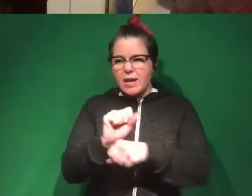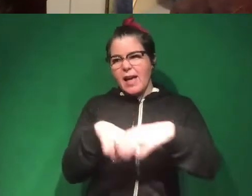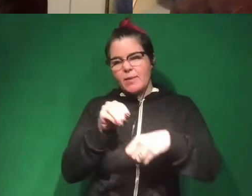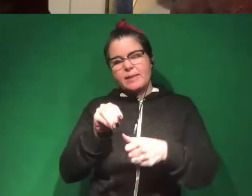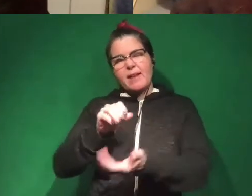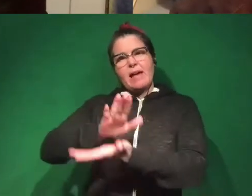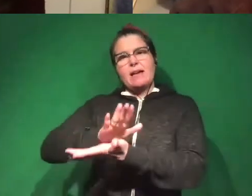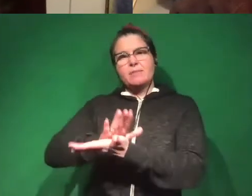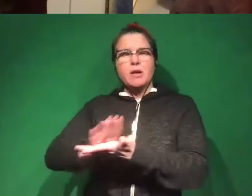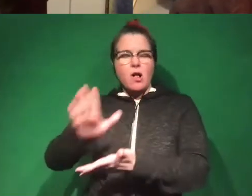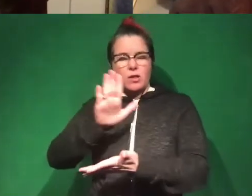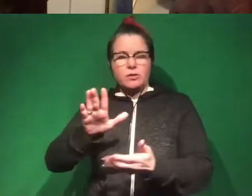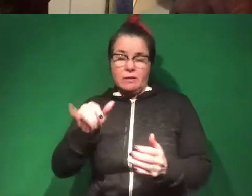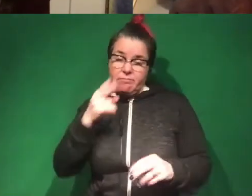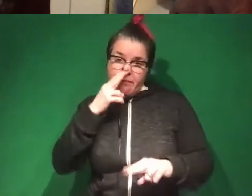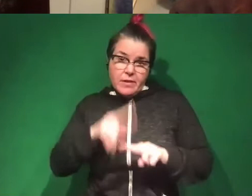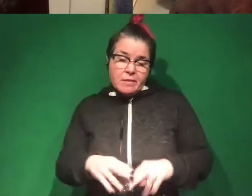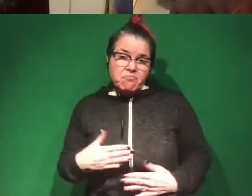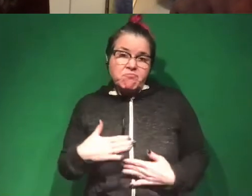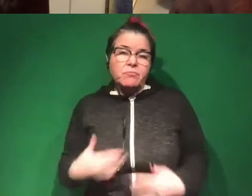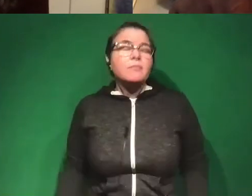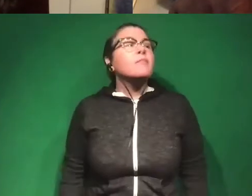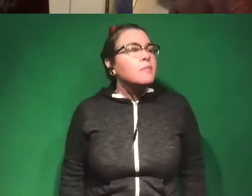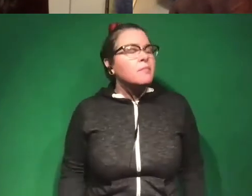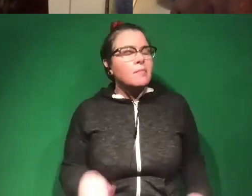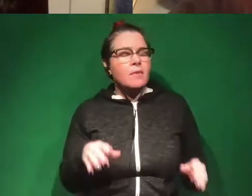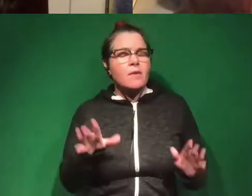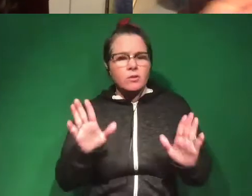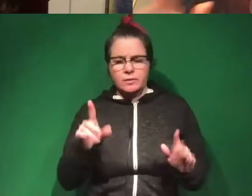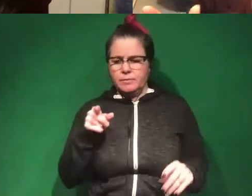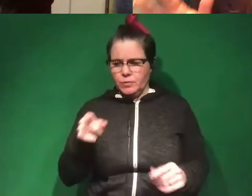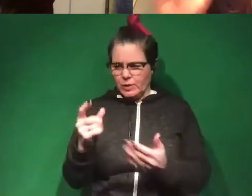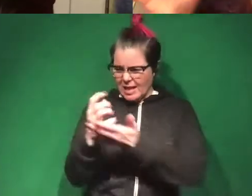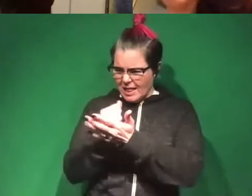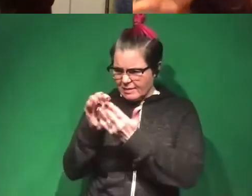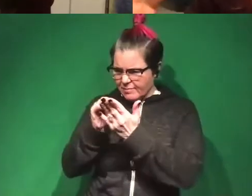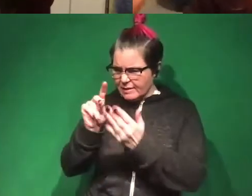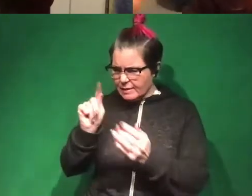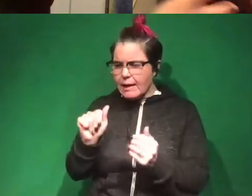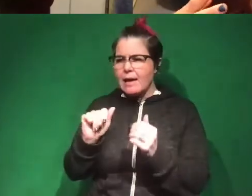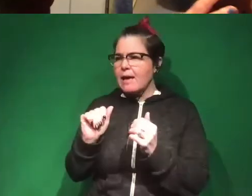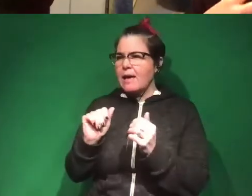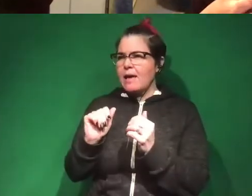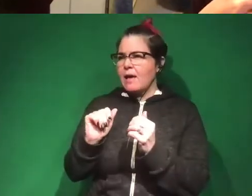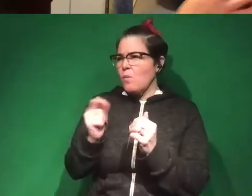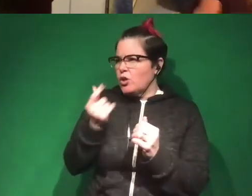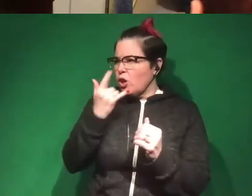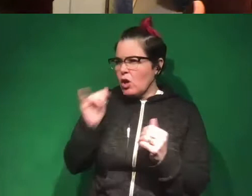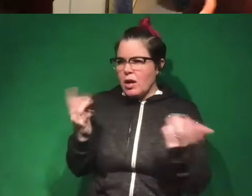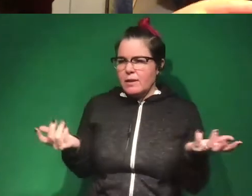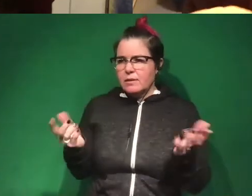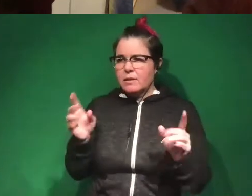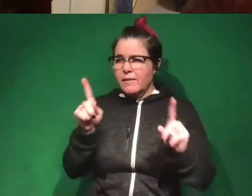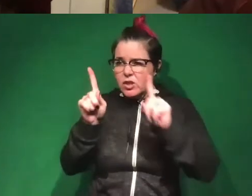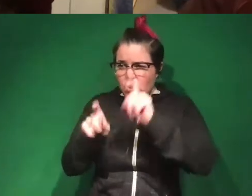in that area, and that's been very fun as well. Awesome. So when you're collecting this data, like how does that data collection look? Like is this survey